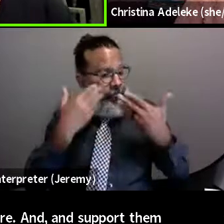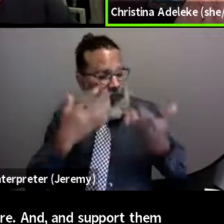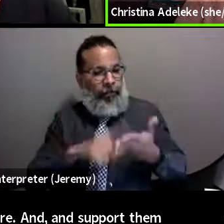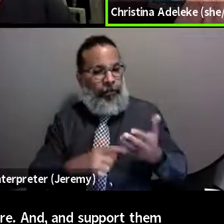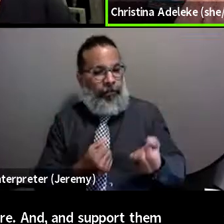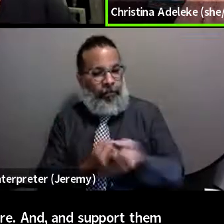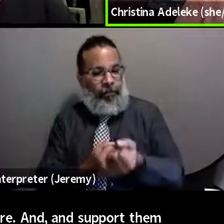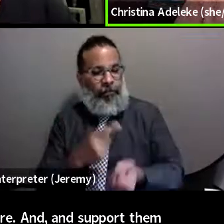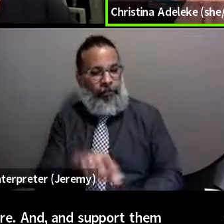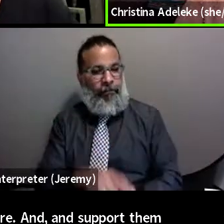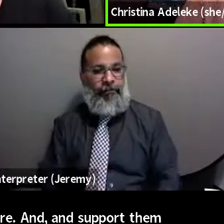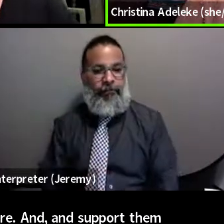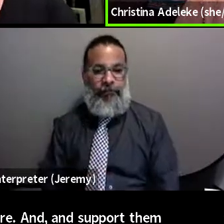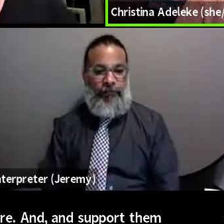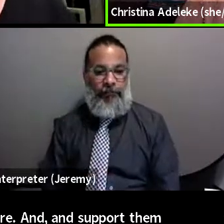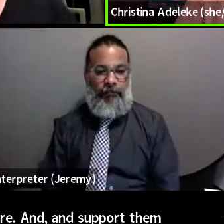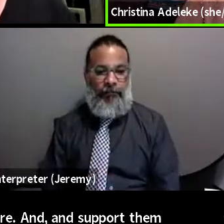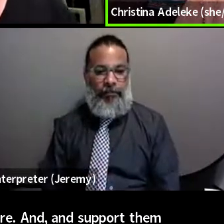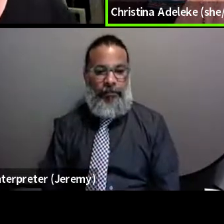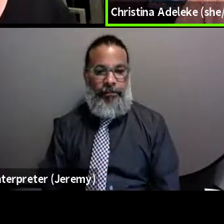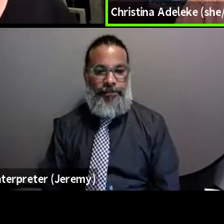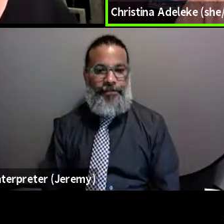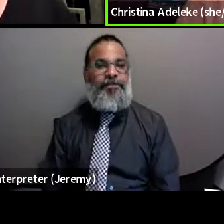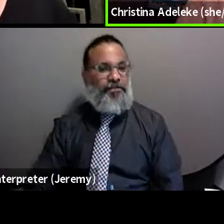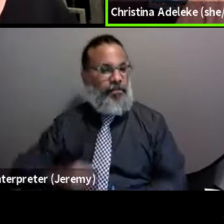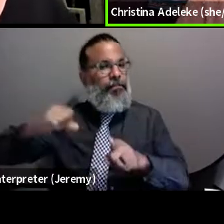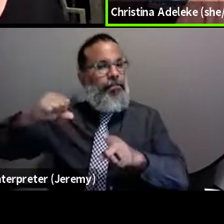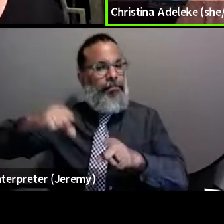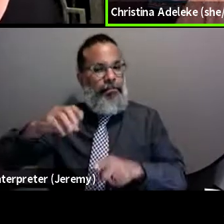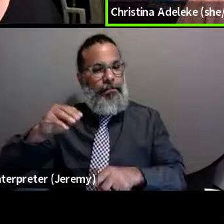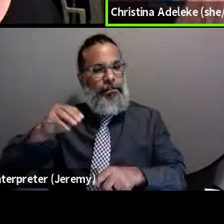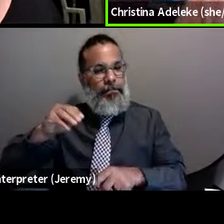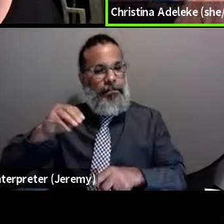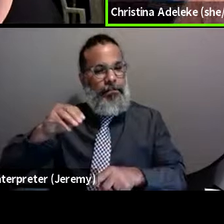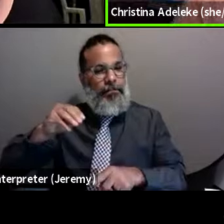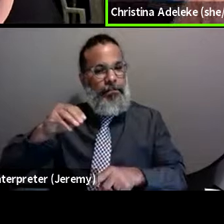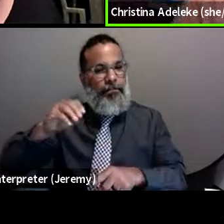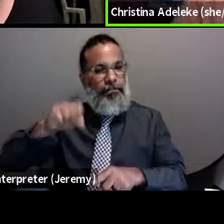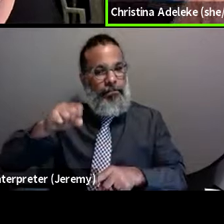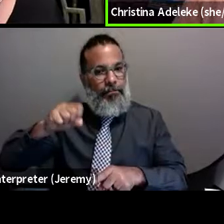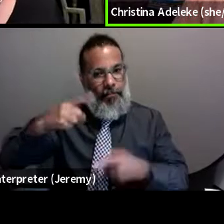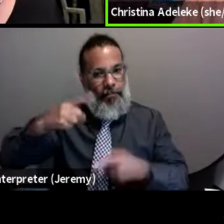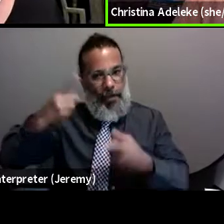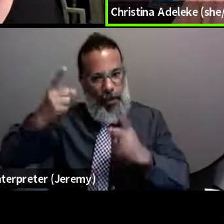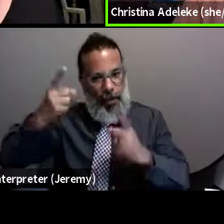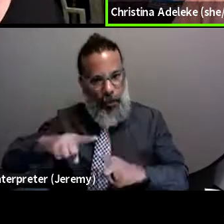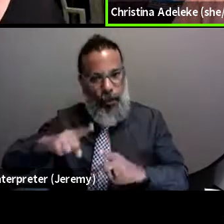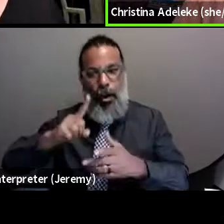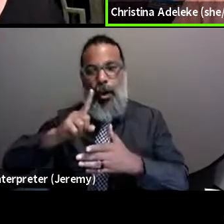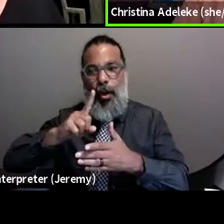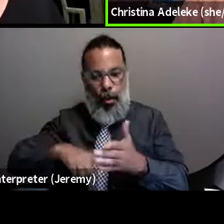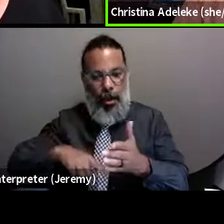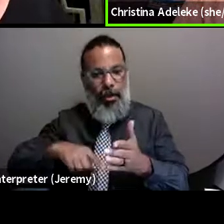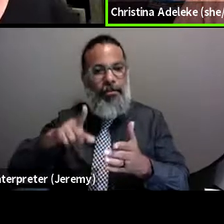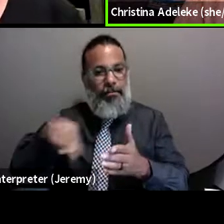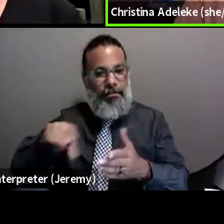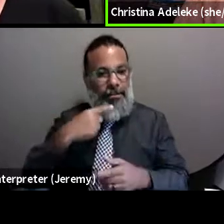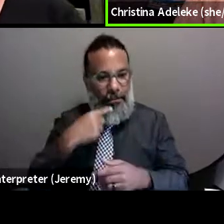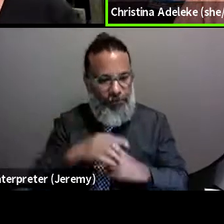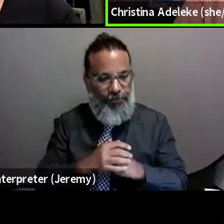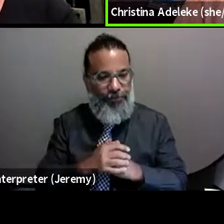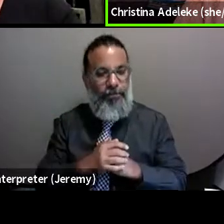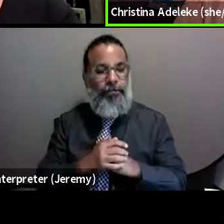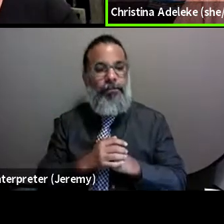Yes, yes, yes, I completely agree with what Linda and Moises both said. I think that